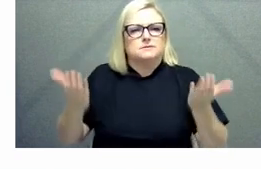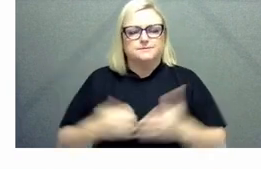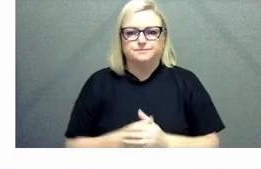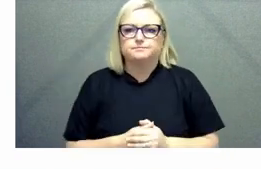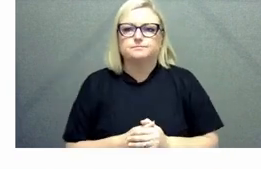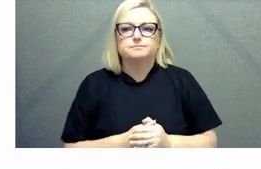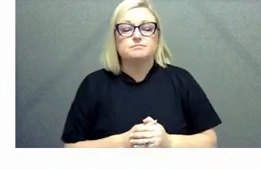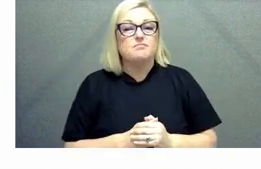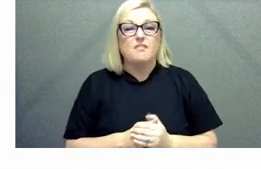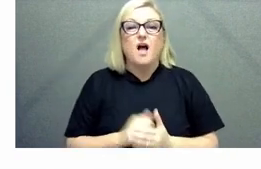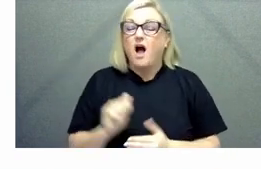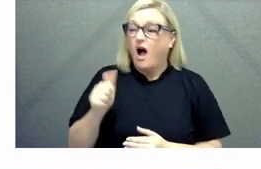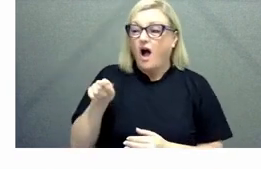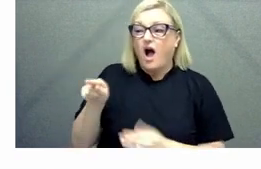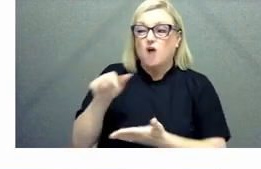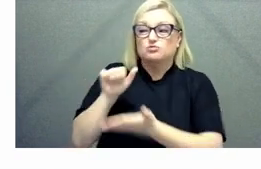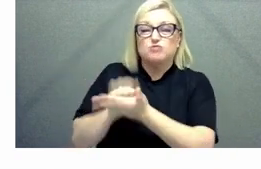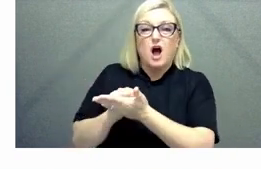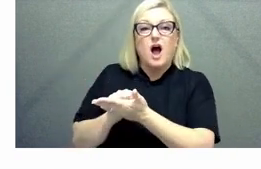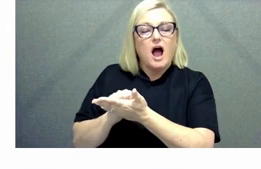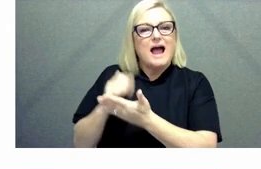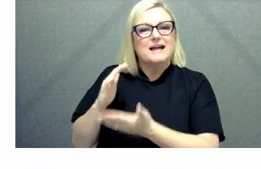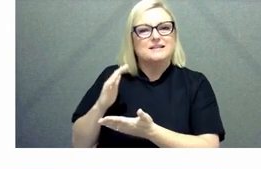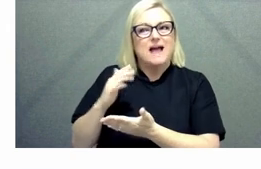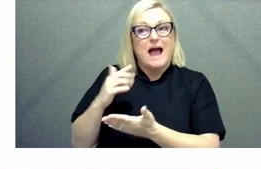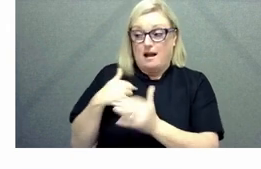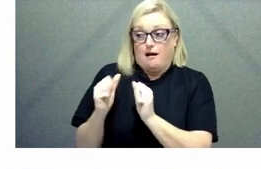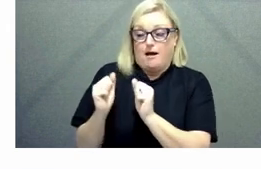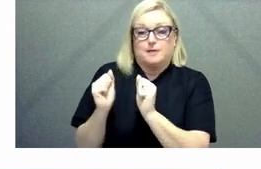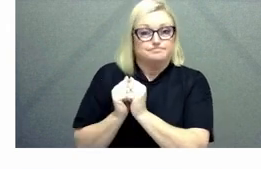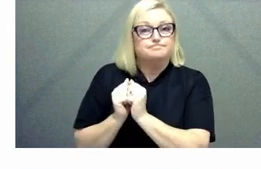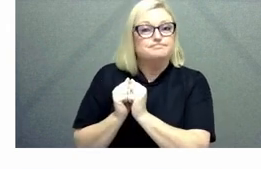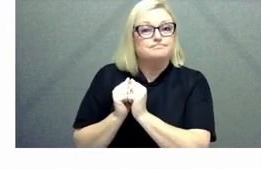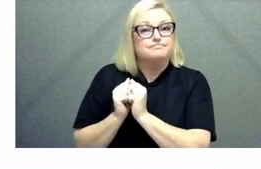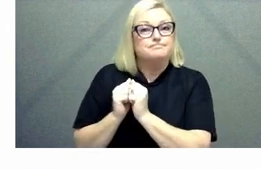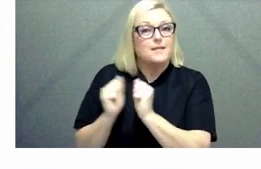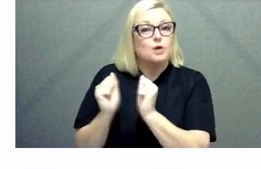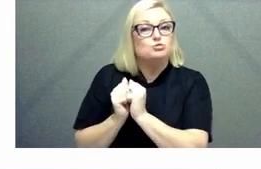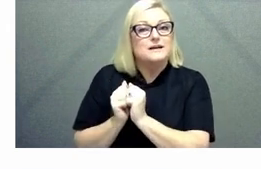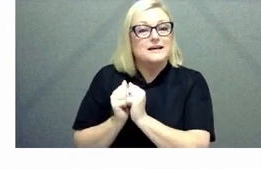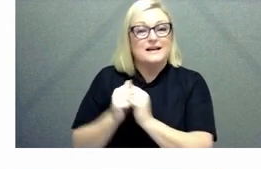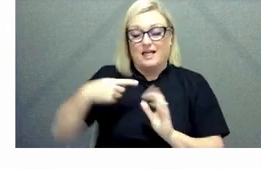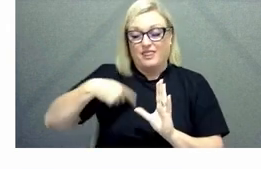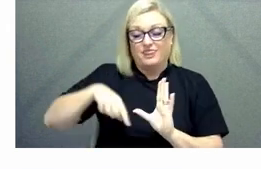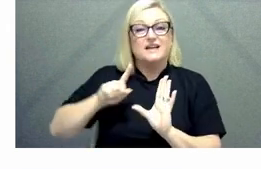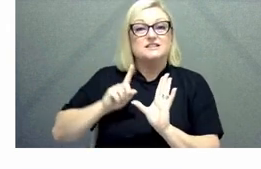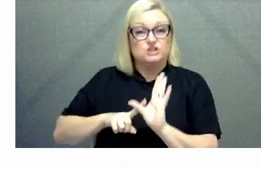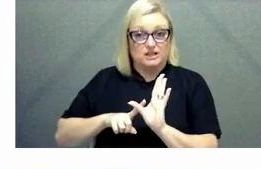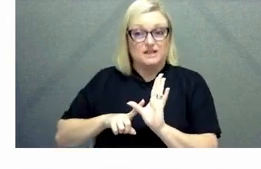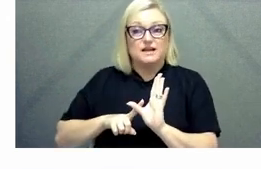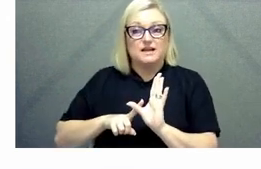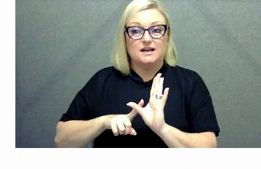interestingly enough it resonates very well with me um this year I've decided to